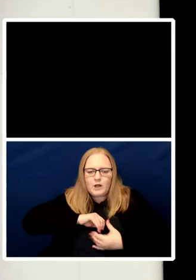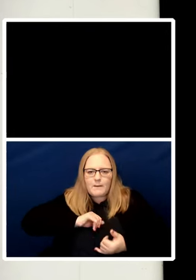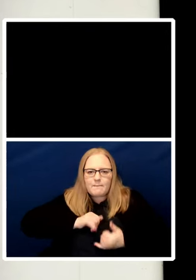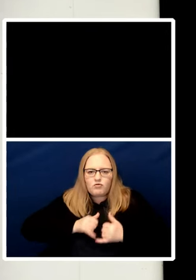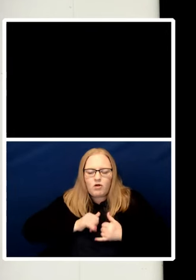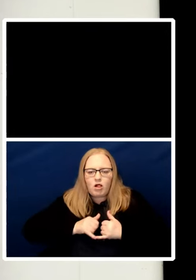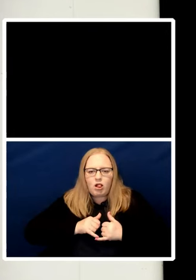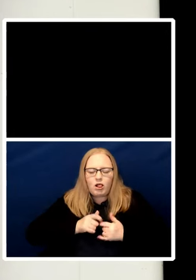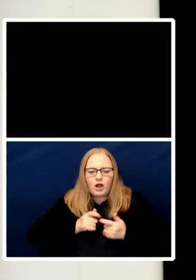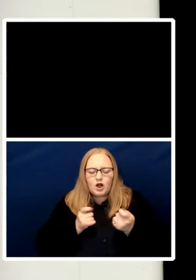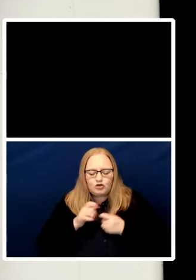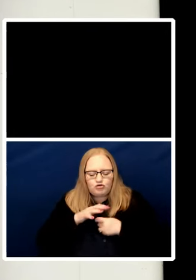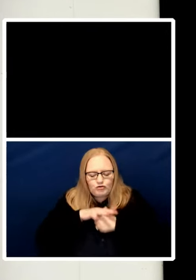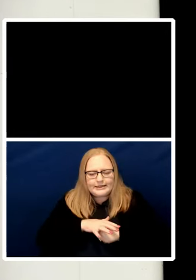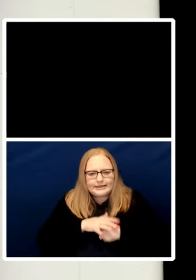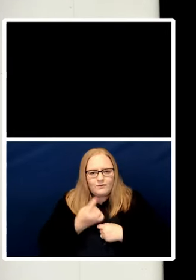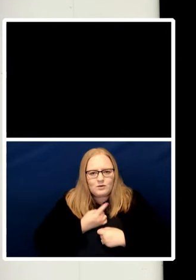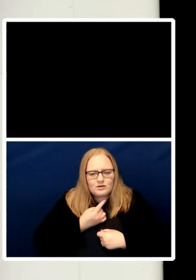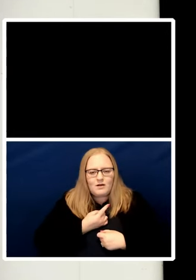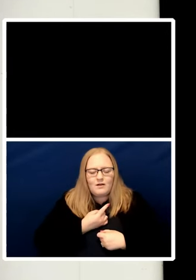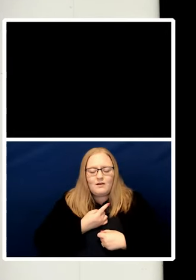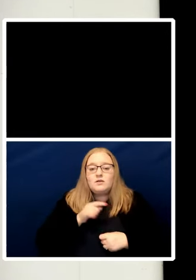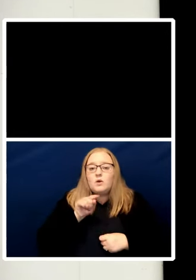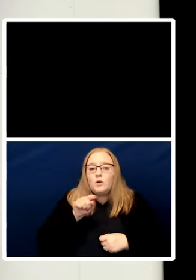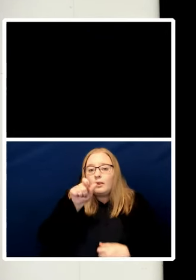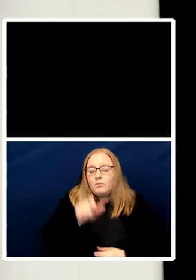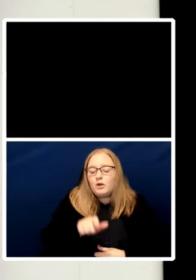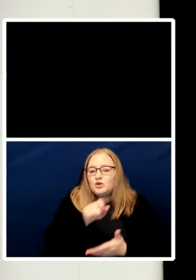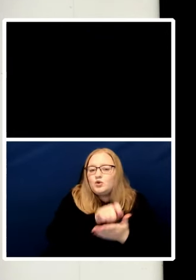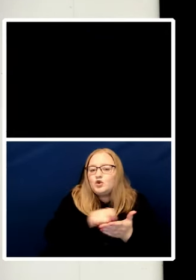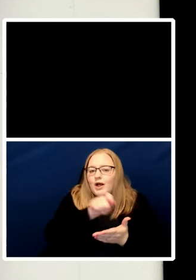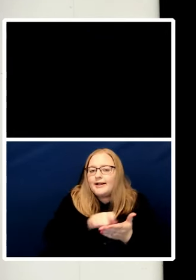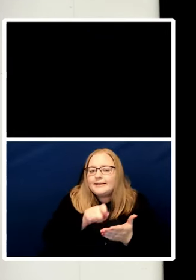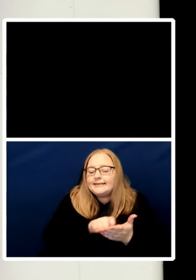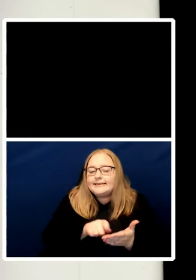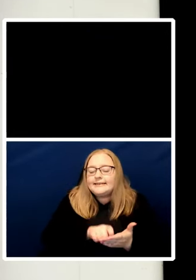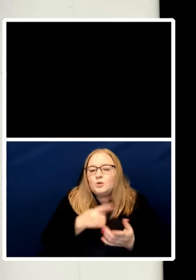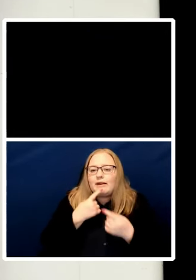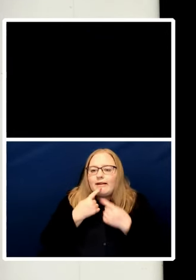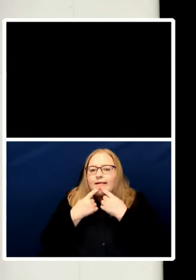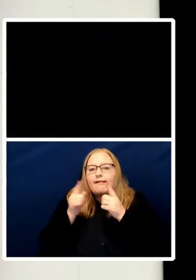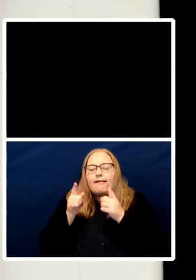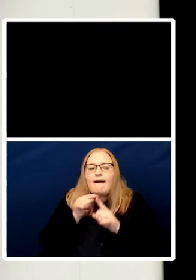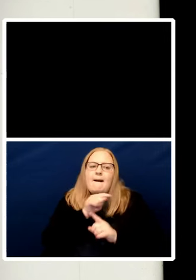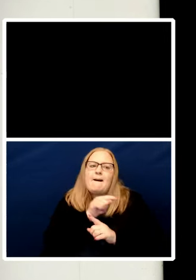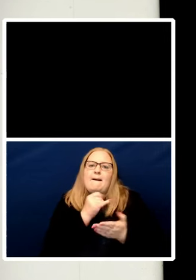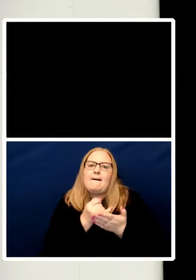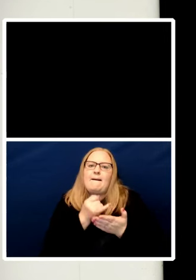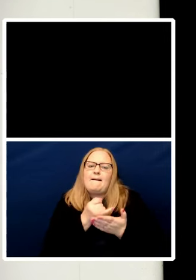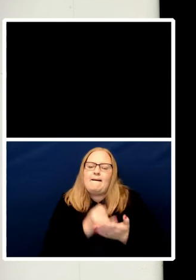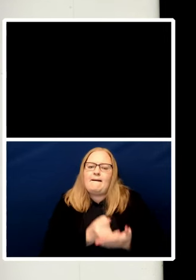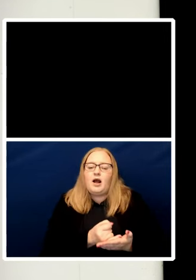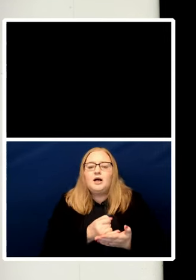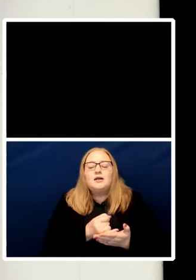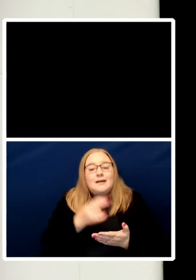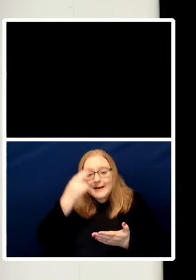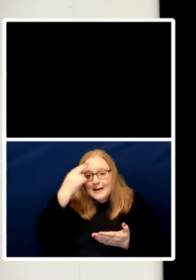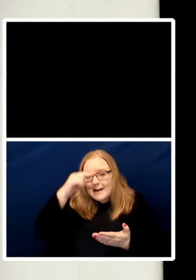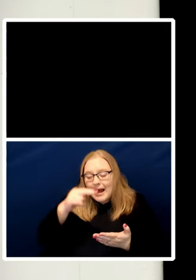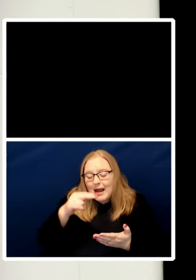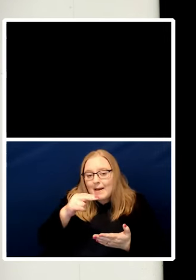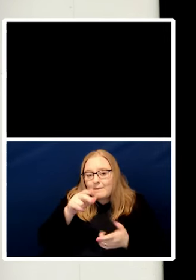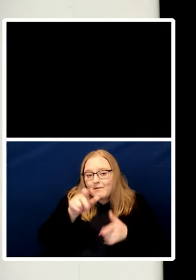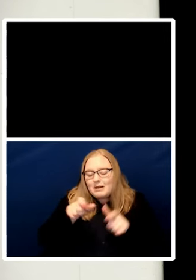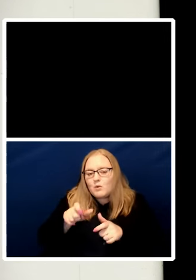the whistleblowing journalist should redact the names of innocents who might otherwise be put in harm's